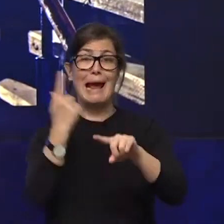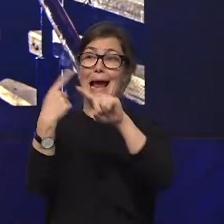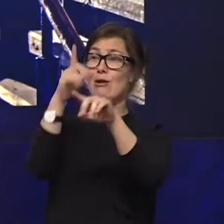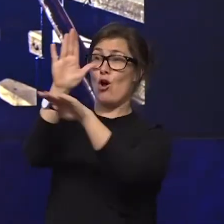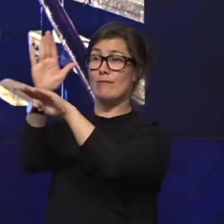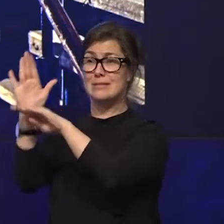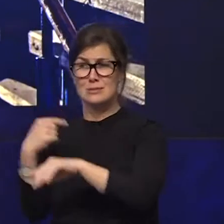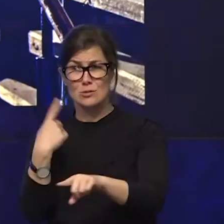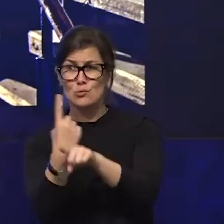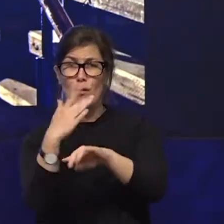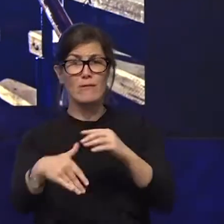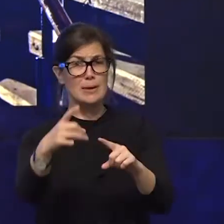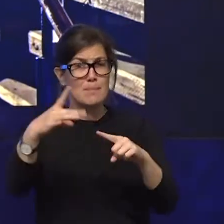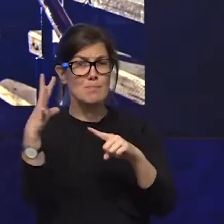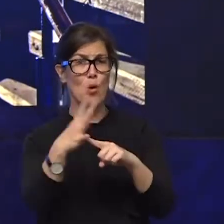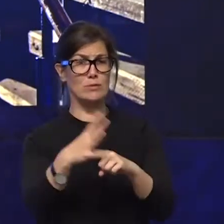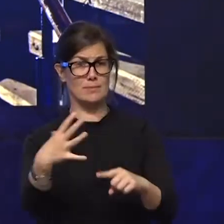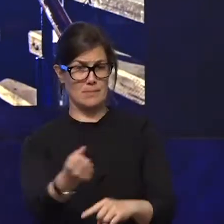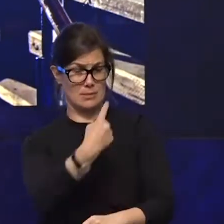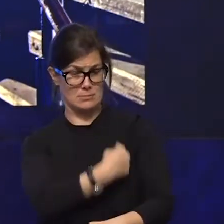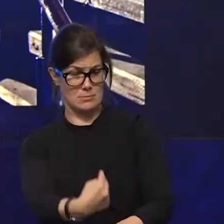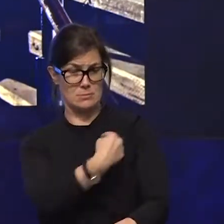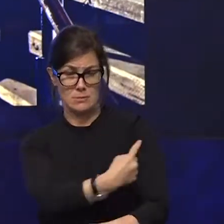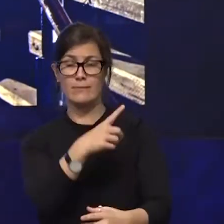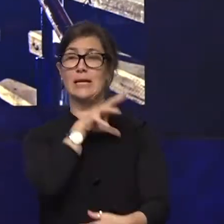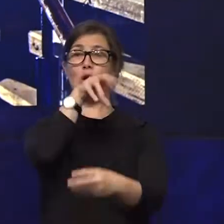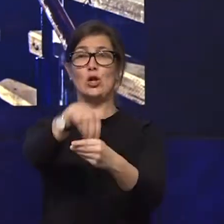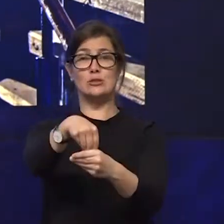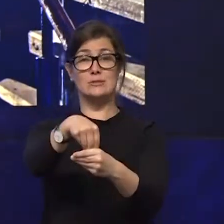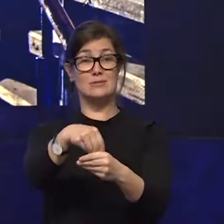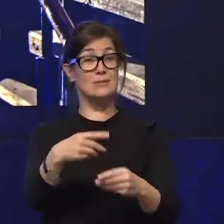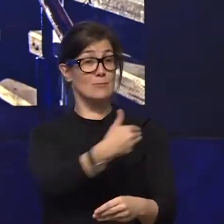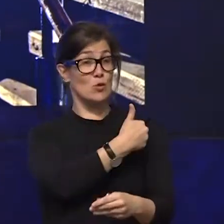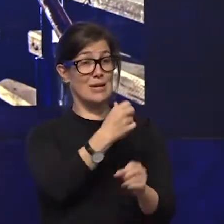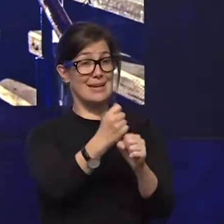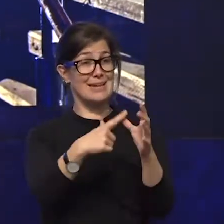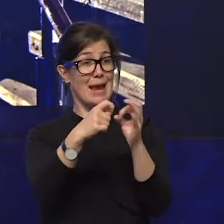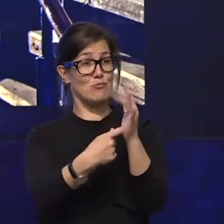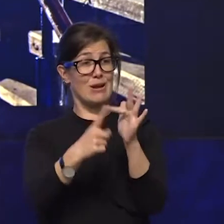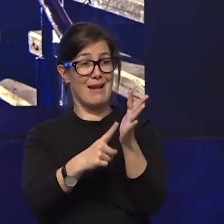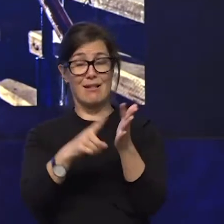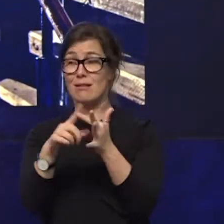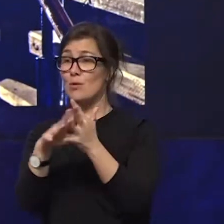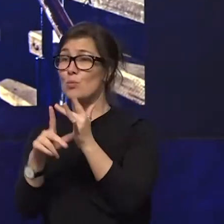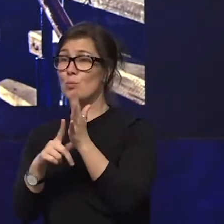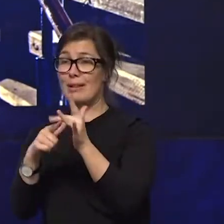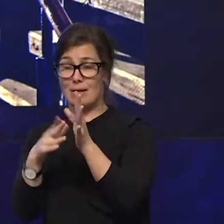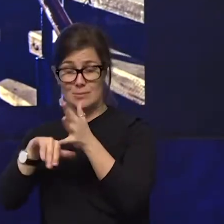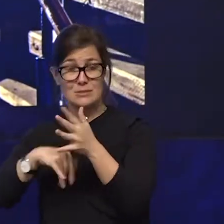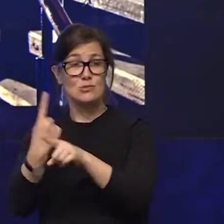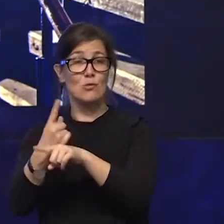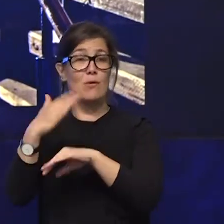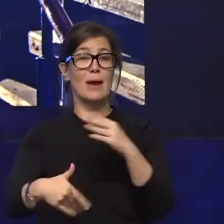investing in inclusion this morning when we heard from gabrielle williams talk about the andrews labour governments